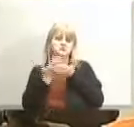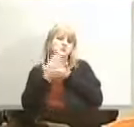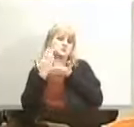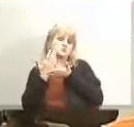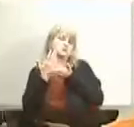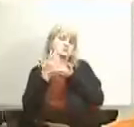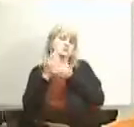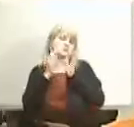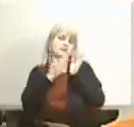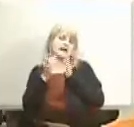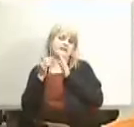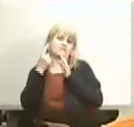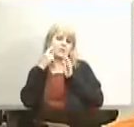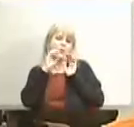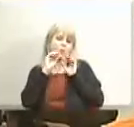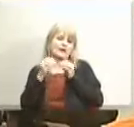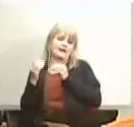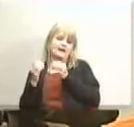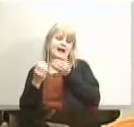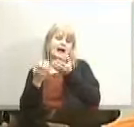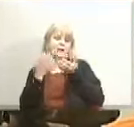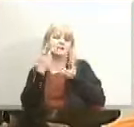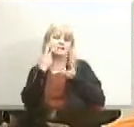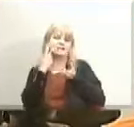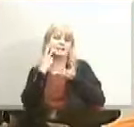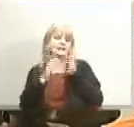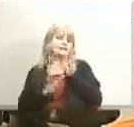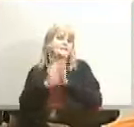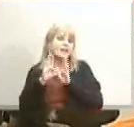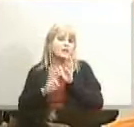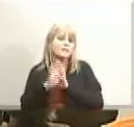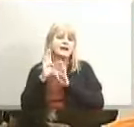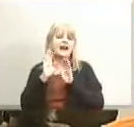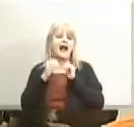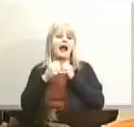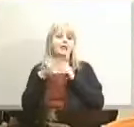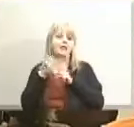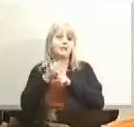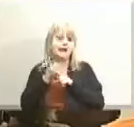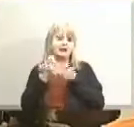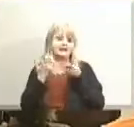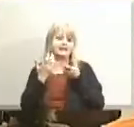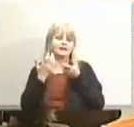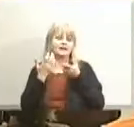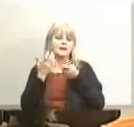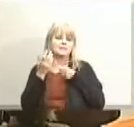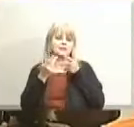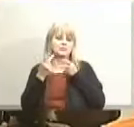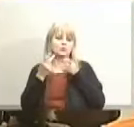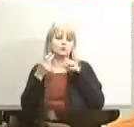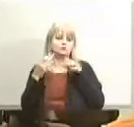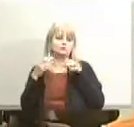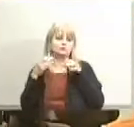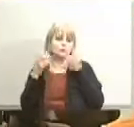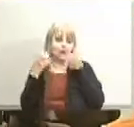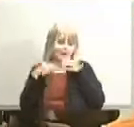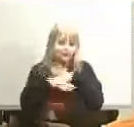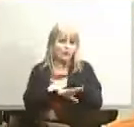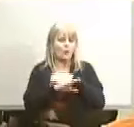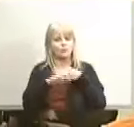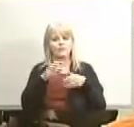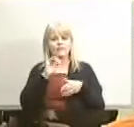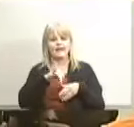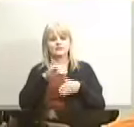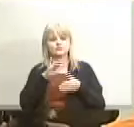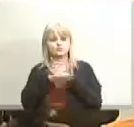professional development is going to look like and how it will impact the enrollment in this district because we have moved